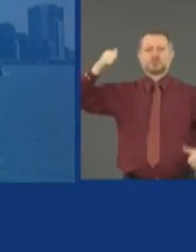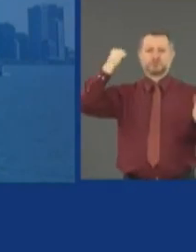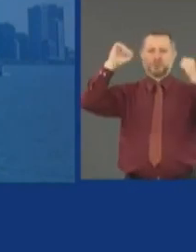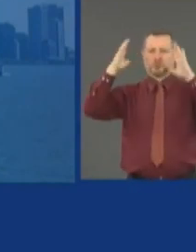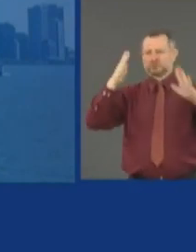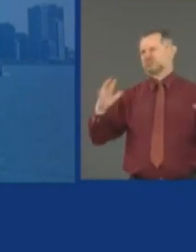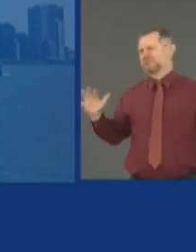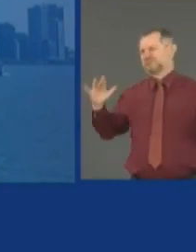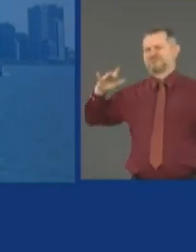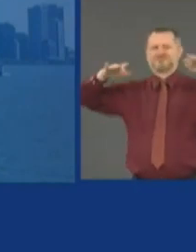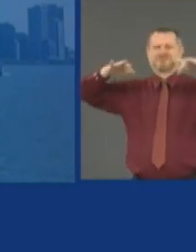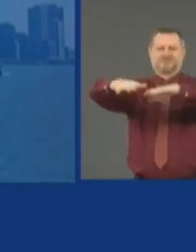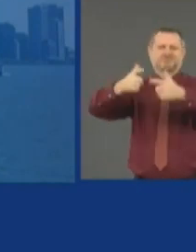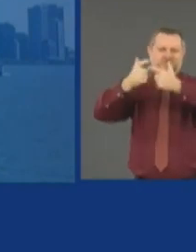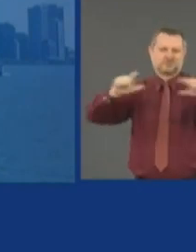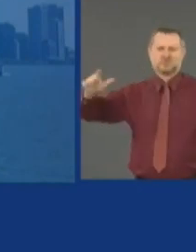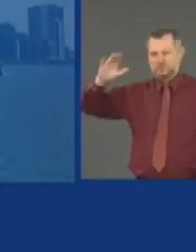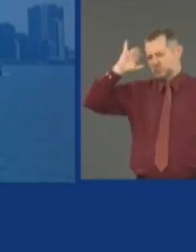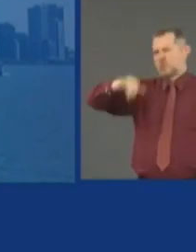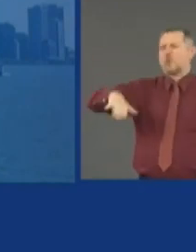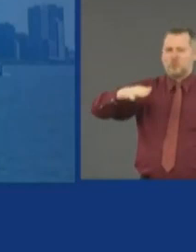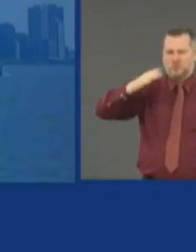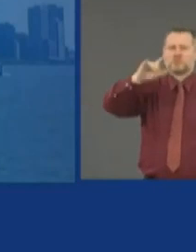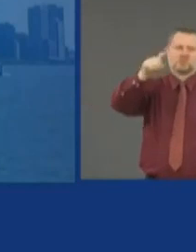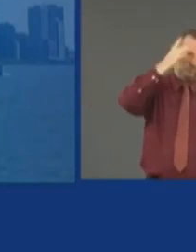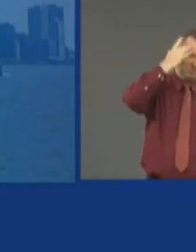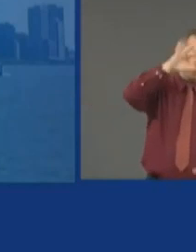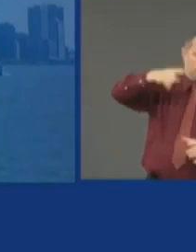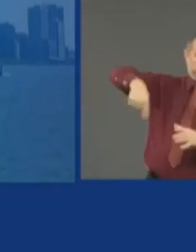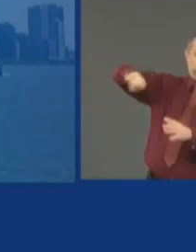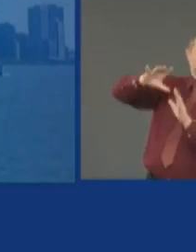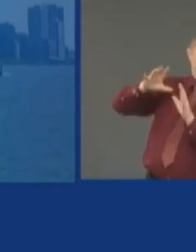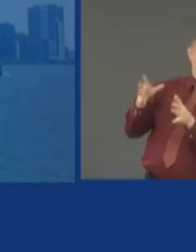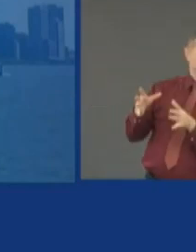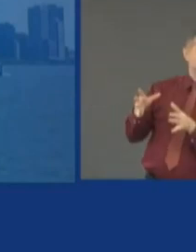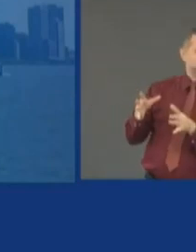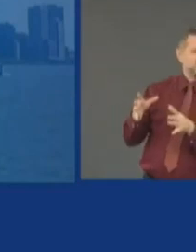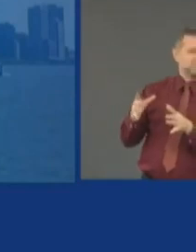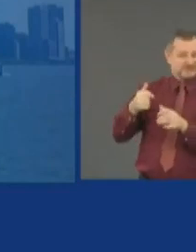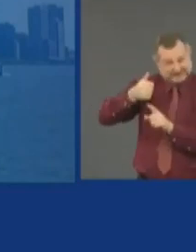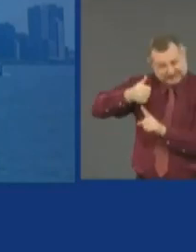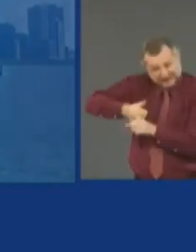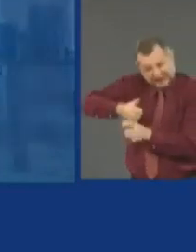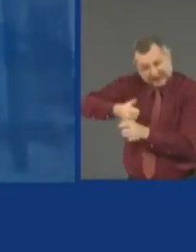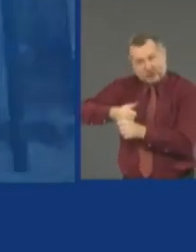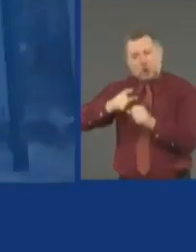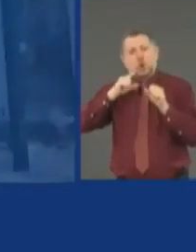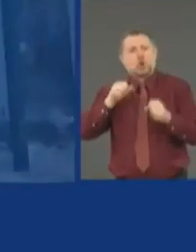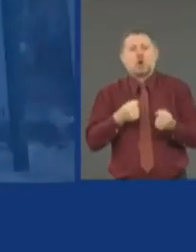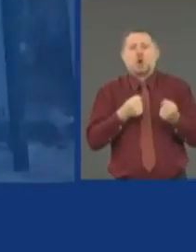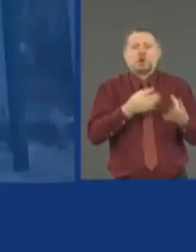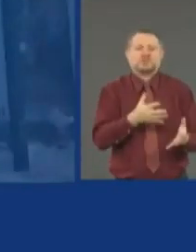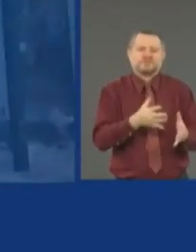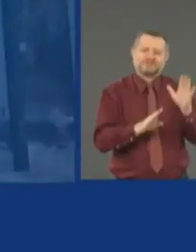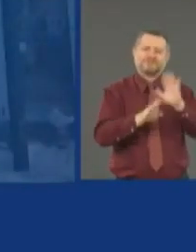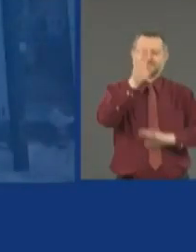The protesters themselves could wind up causing a spike. So we have to be smart.